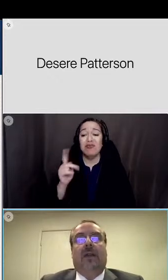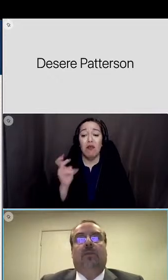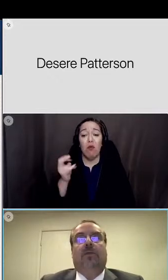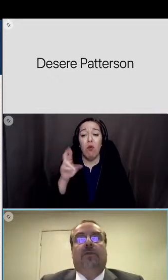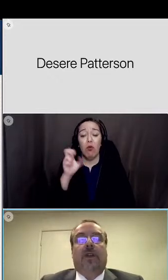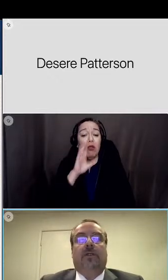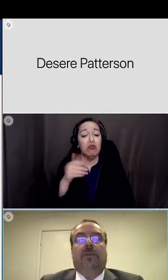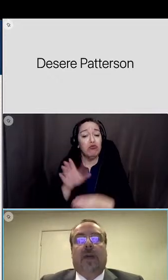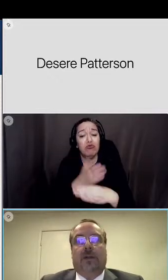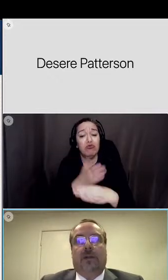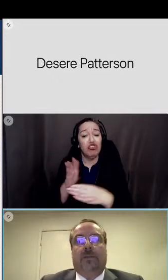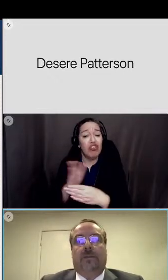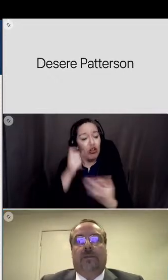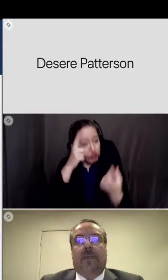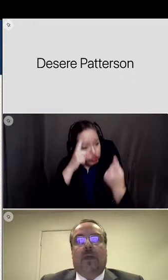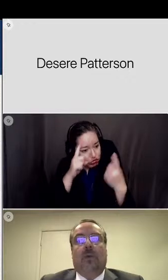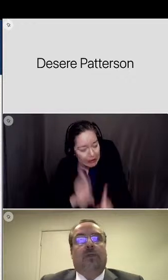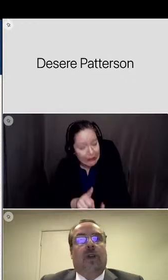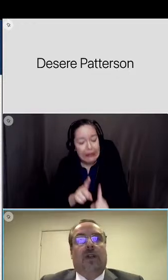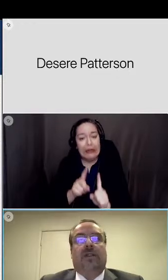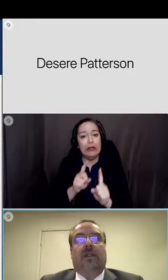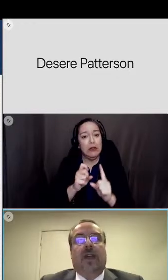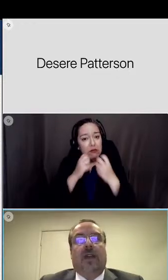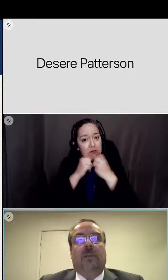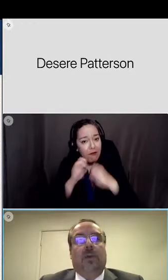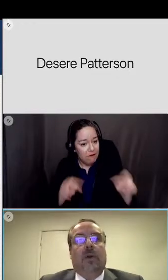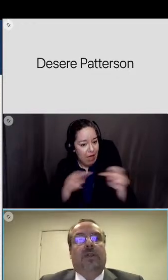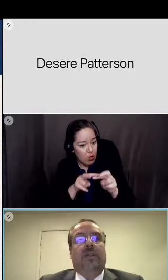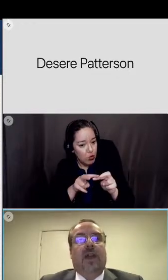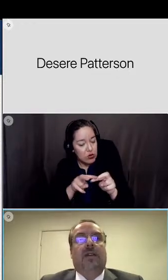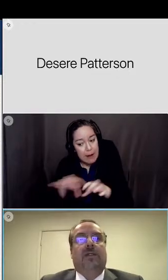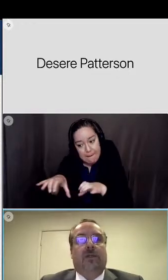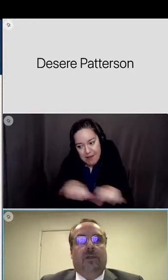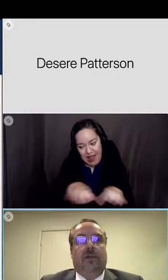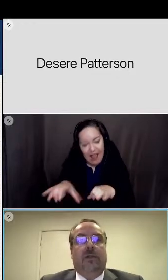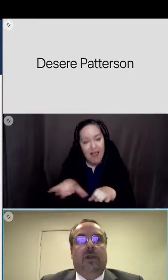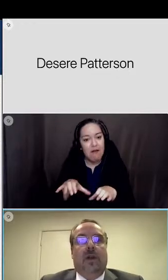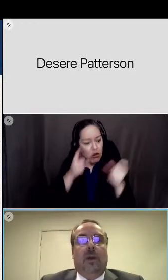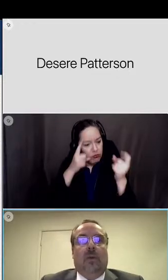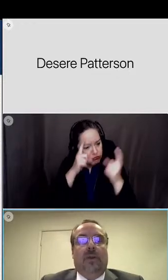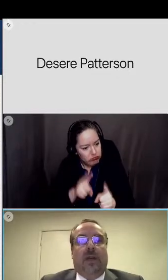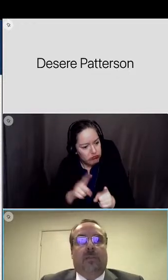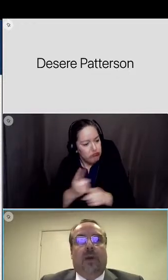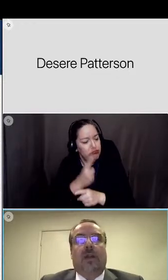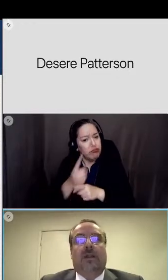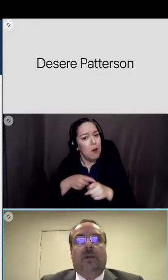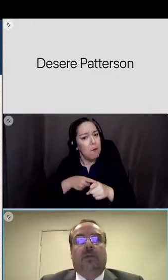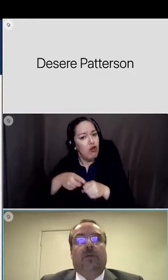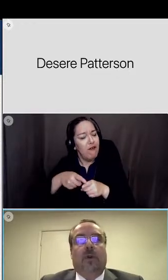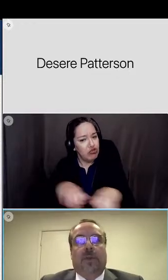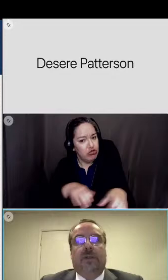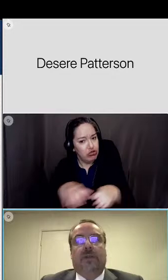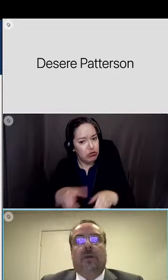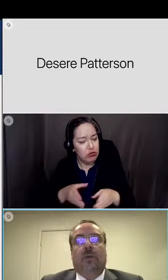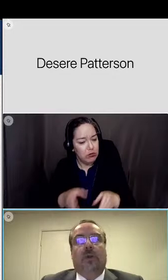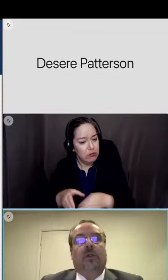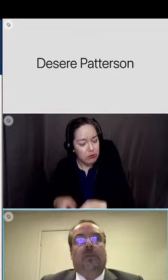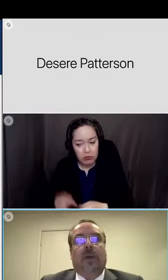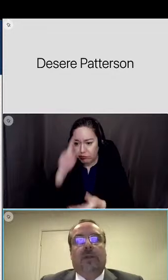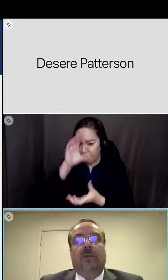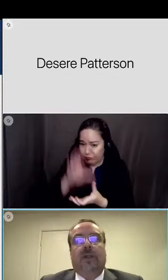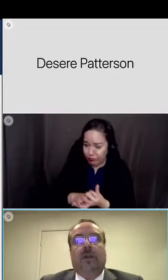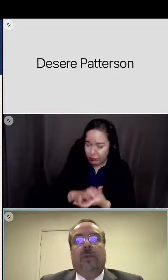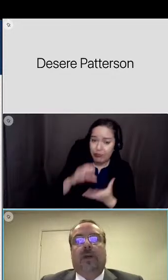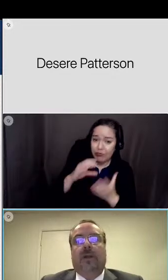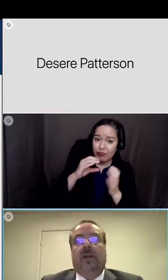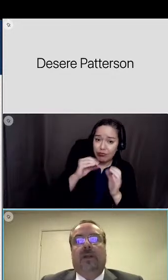behave in a professional manner we trust that employees and students will take pride in their performance work